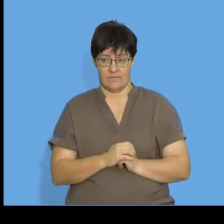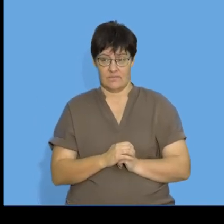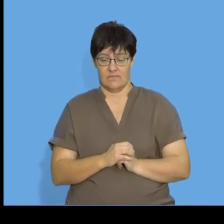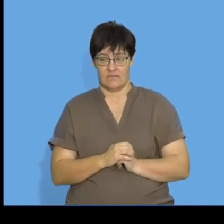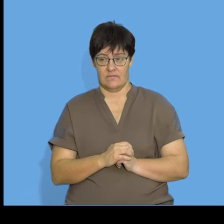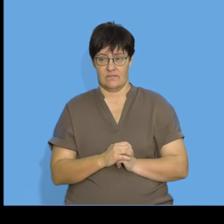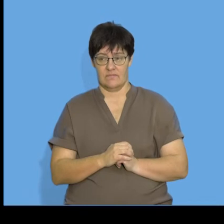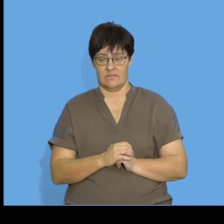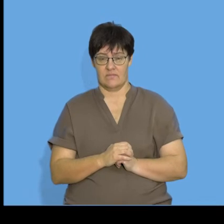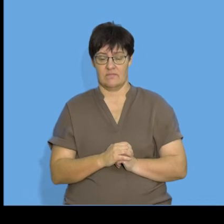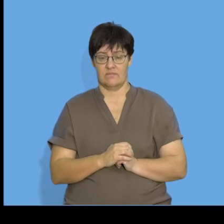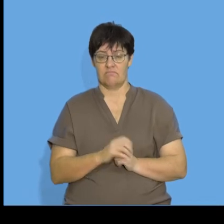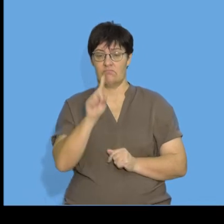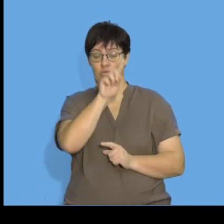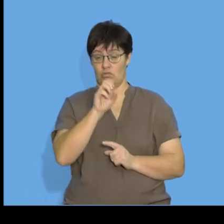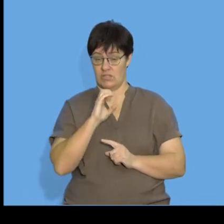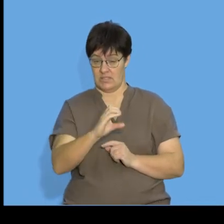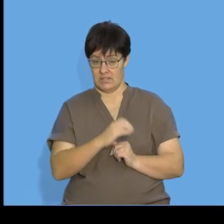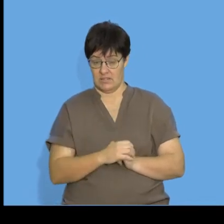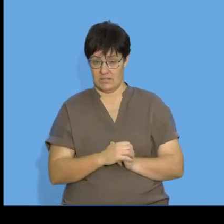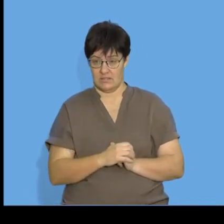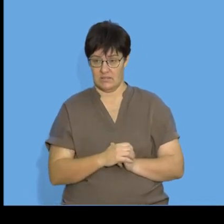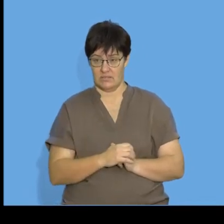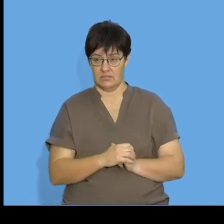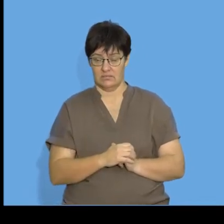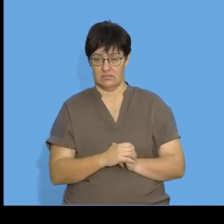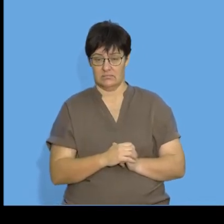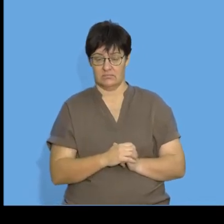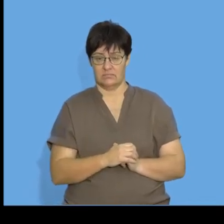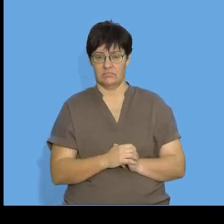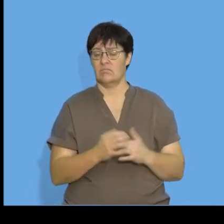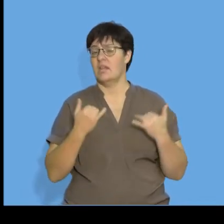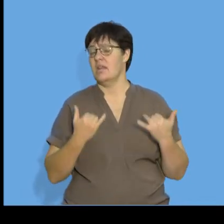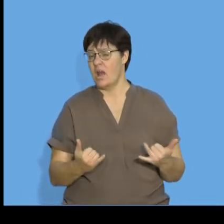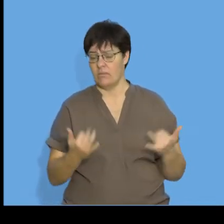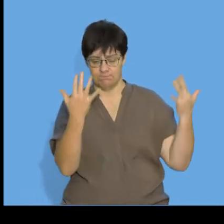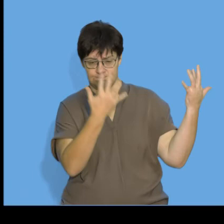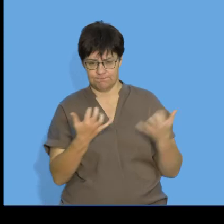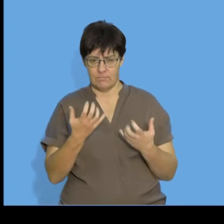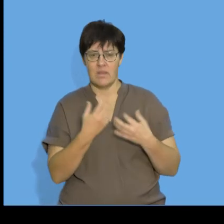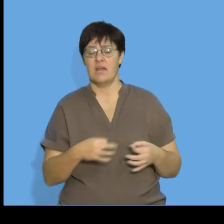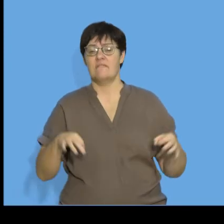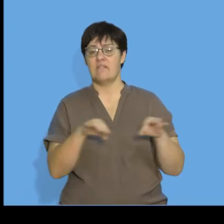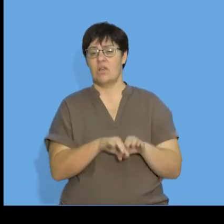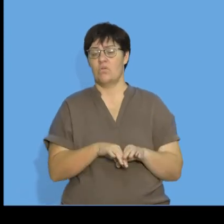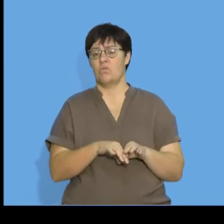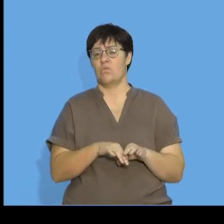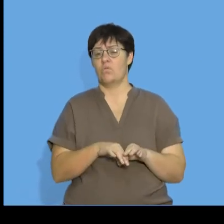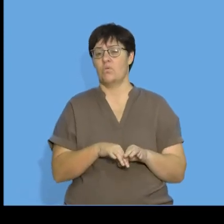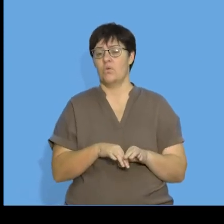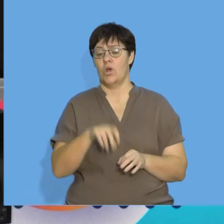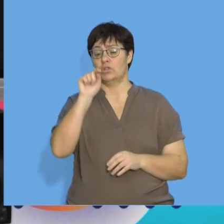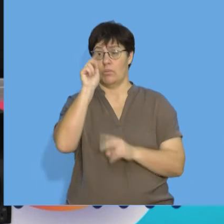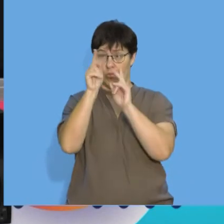let's move on to question c so now that we've worked out the value of the 12 term